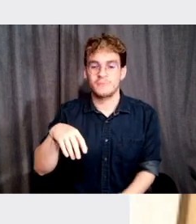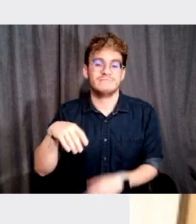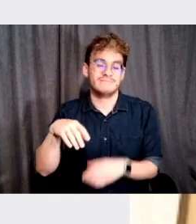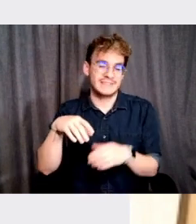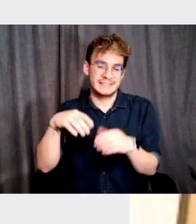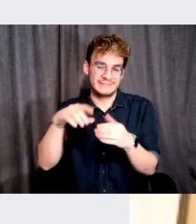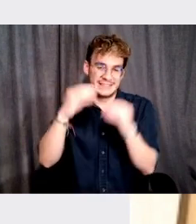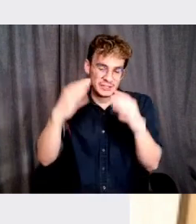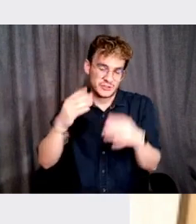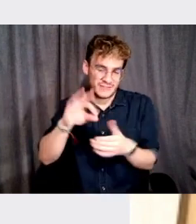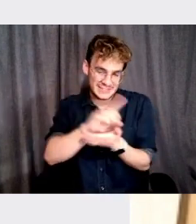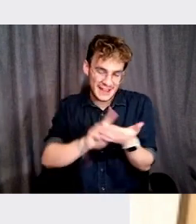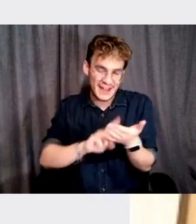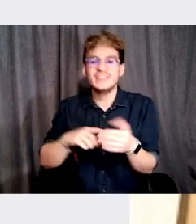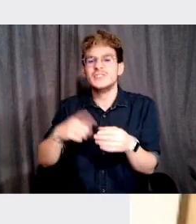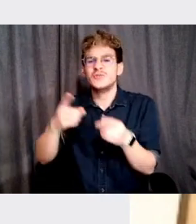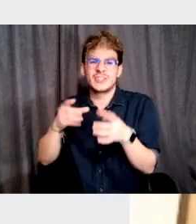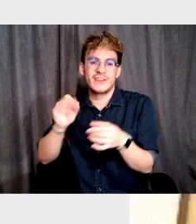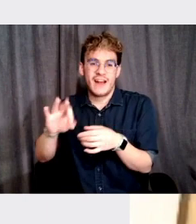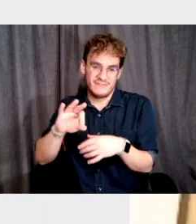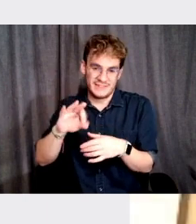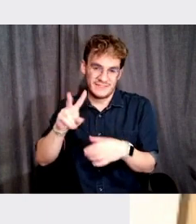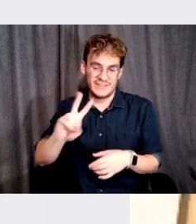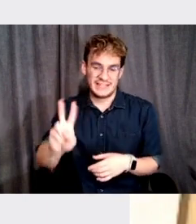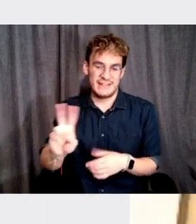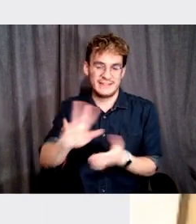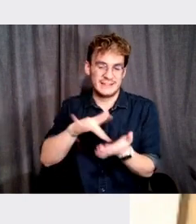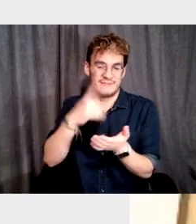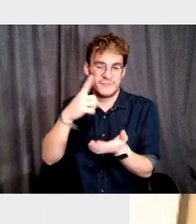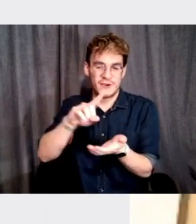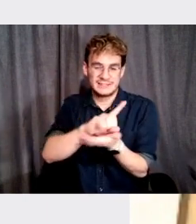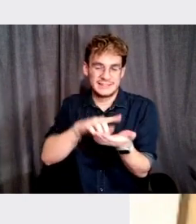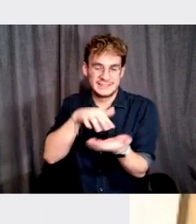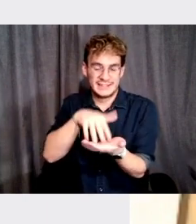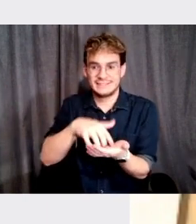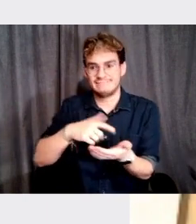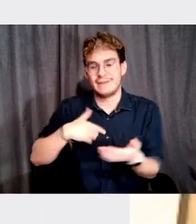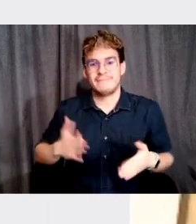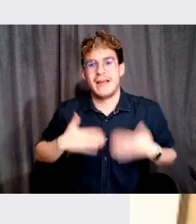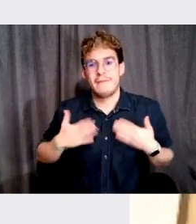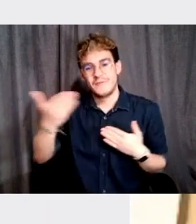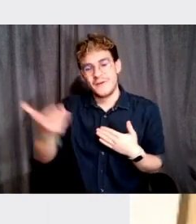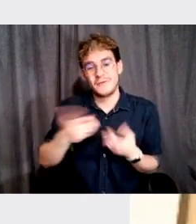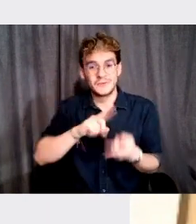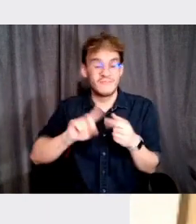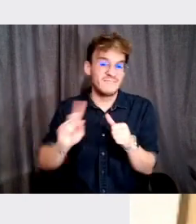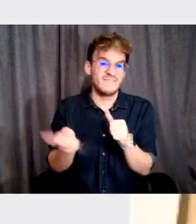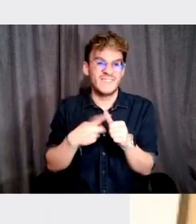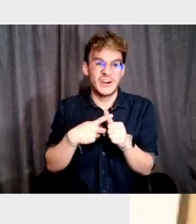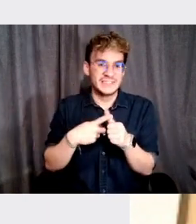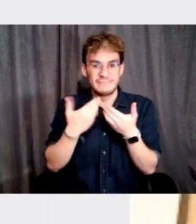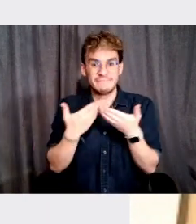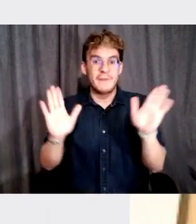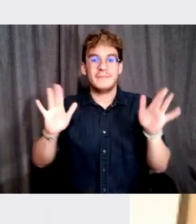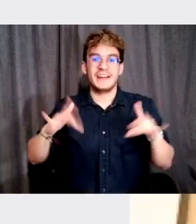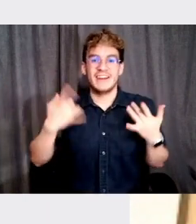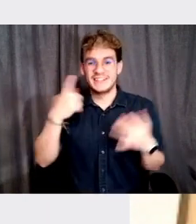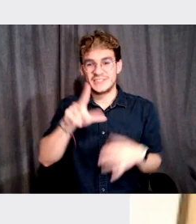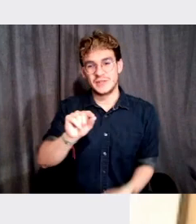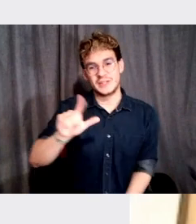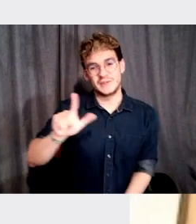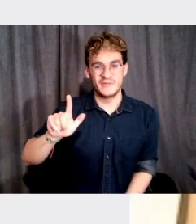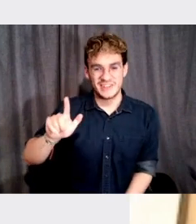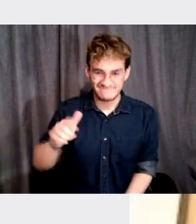and Director of the Vignelli Center for Design Studies. Delighted to welcome you to our first public event of 2021.